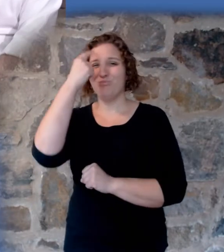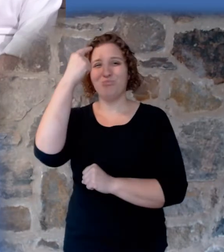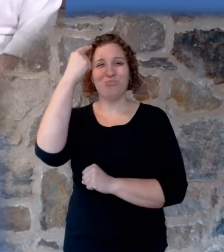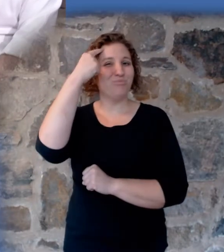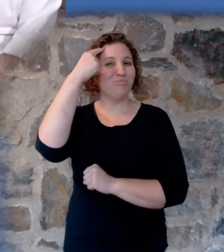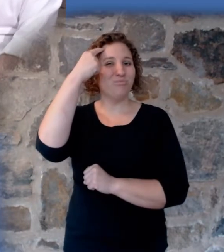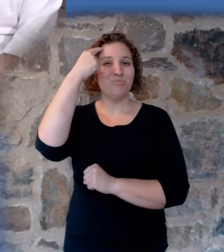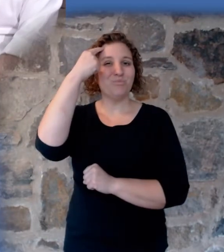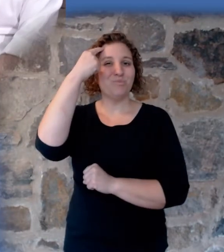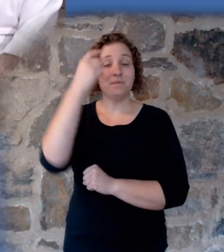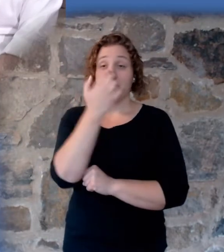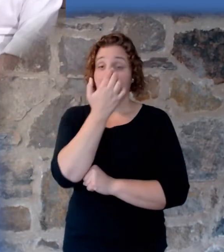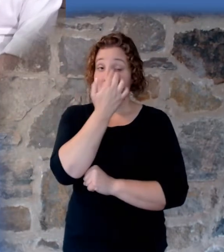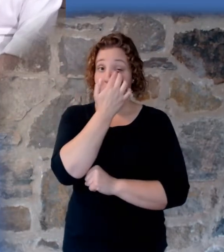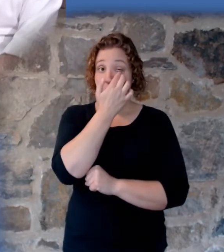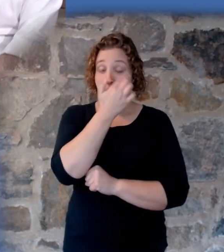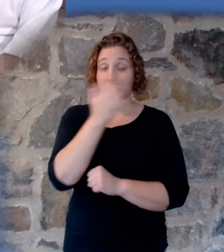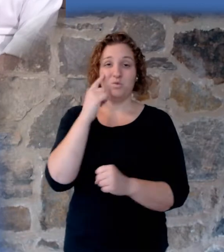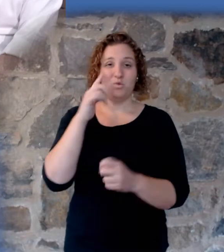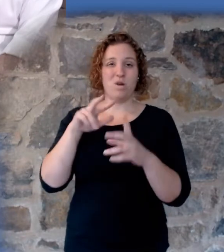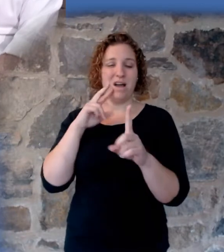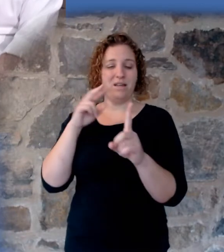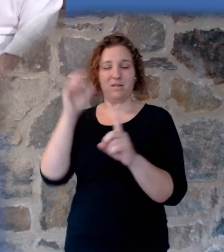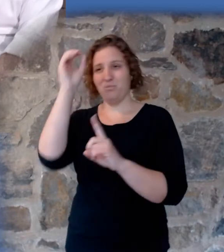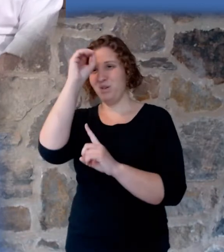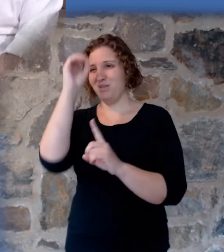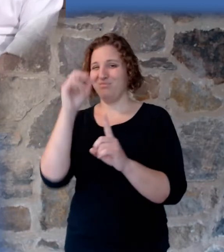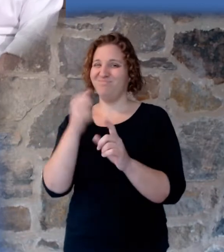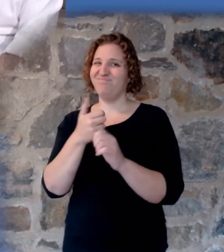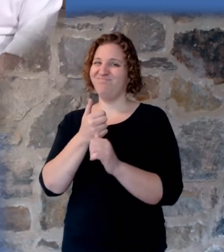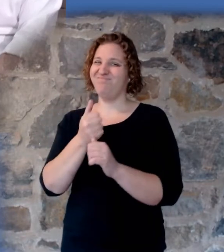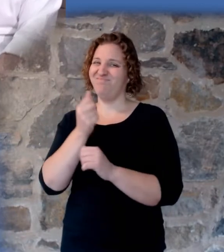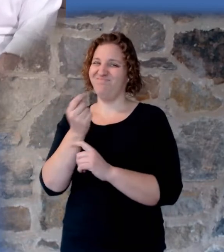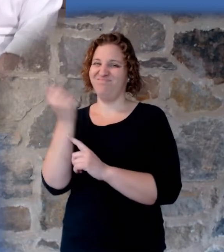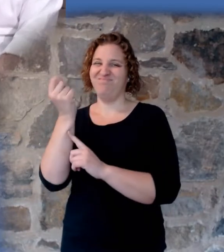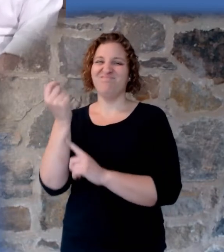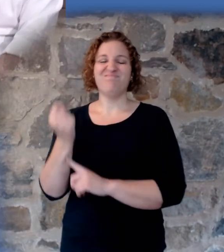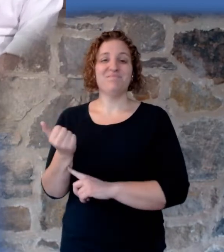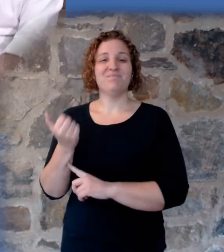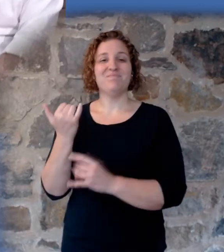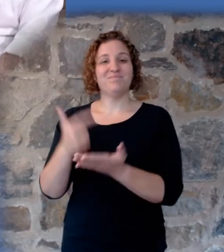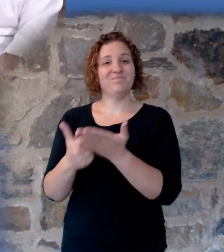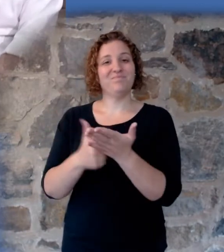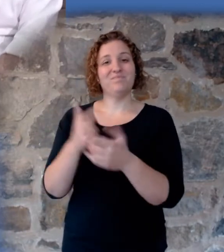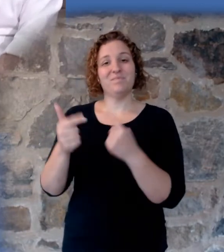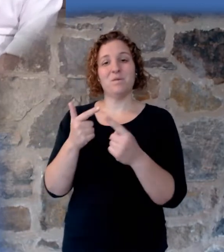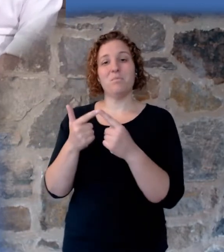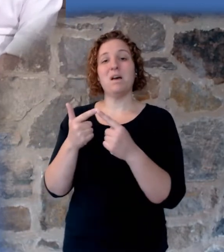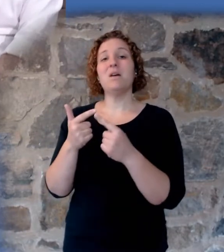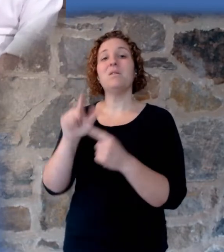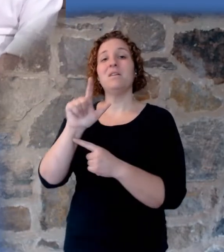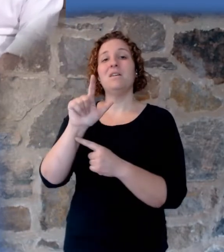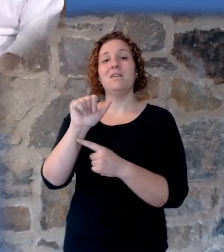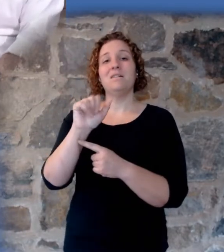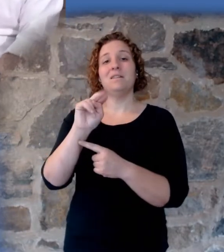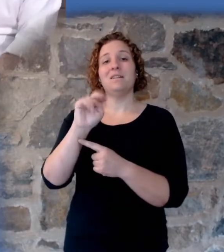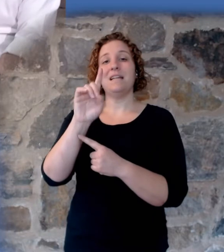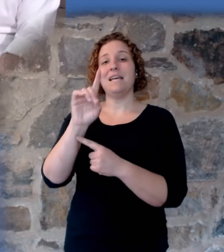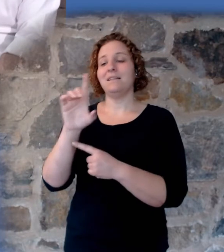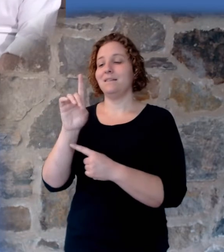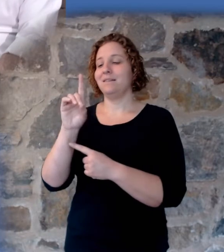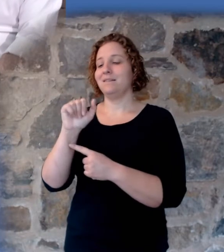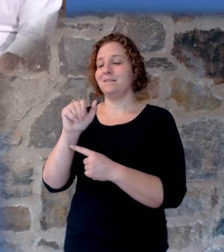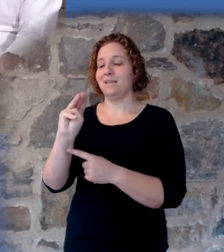which is why they're backing away from that opinion. Now they start talking about perhaps a breached land dam with water behind it.